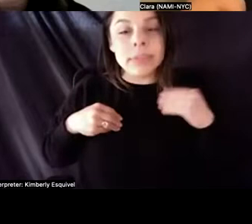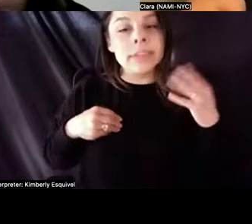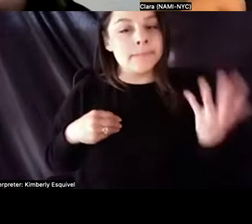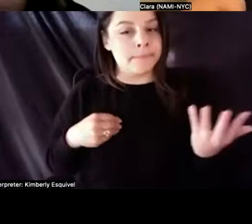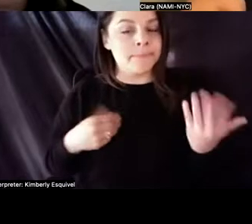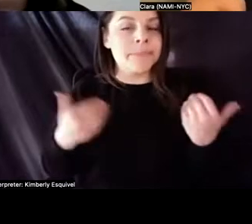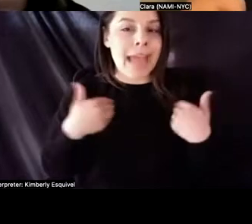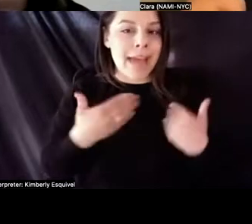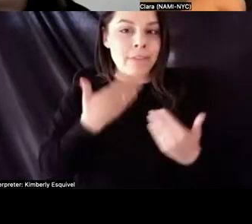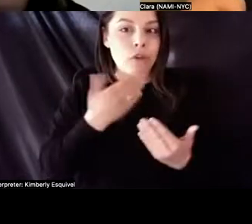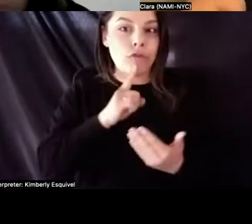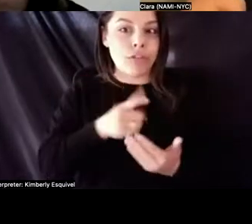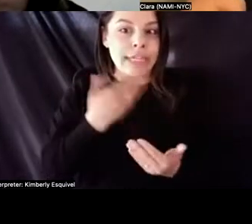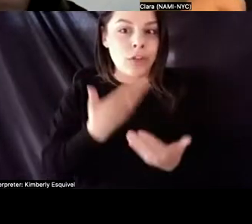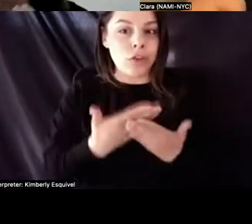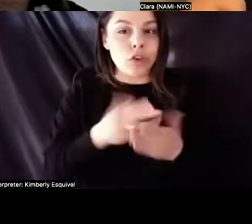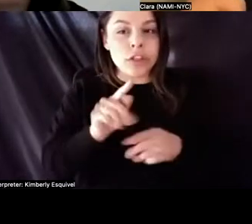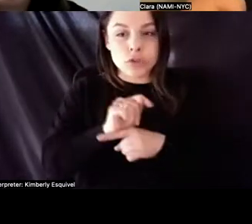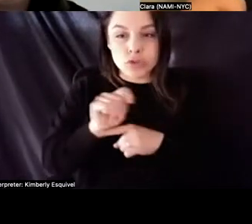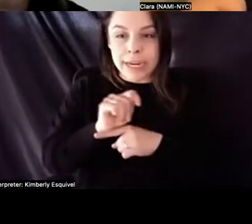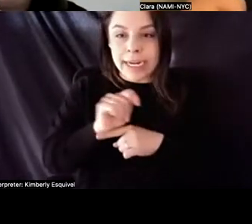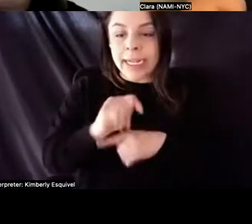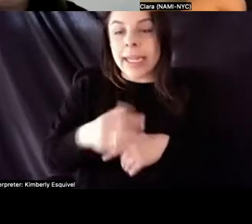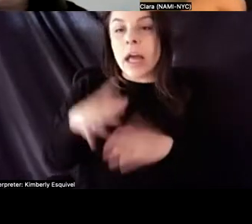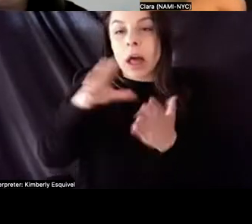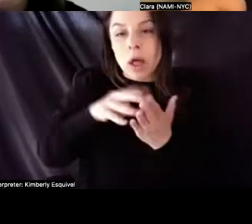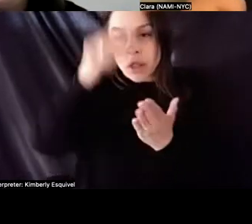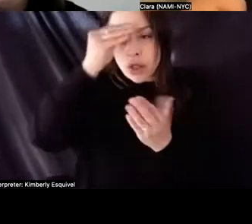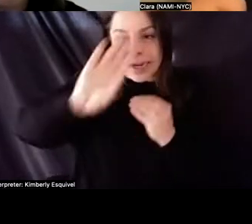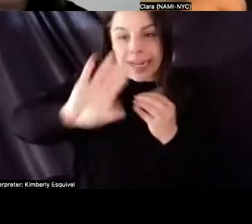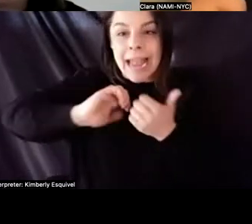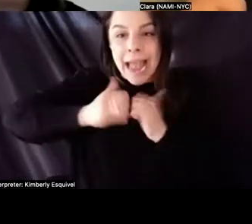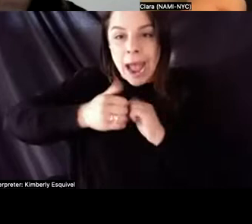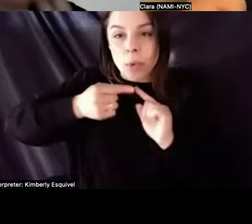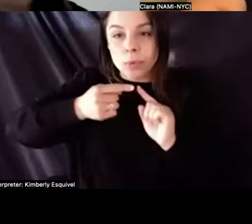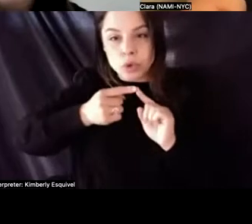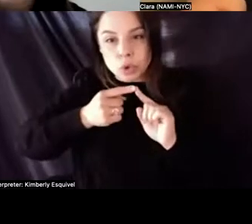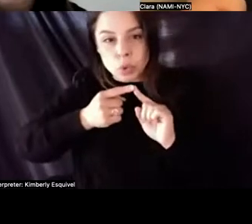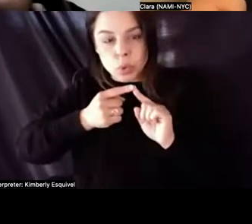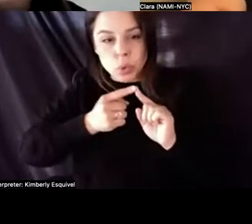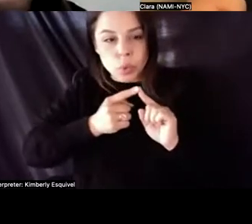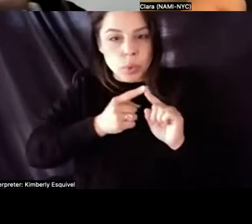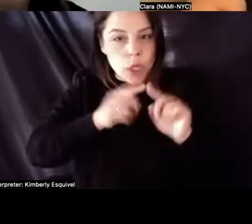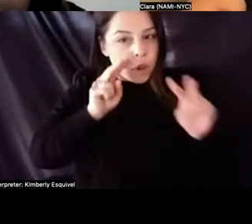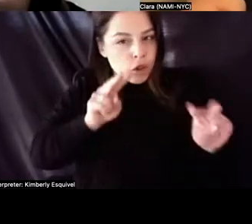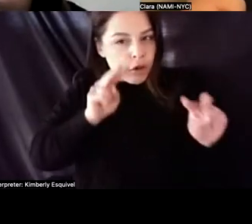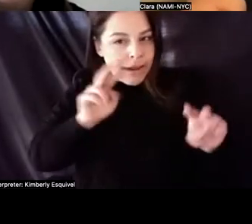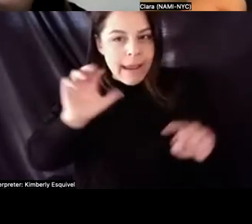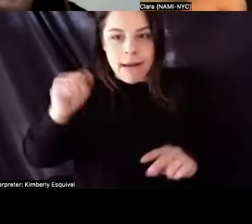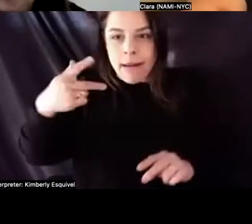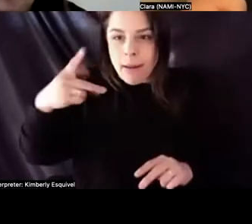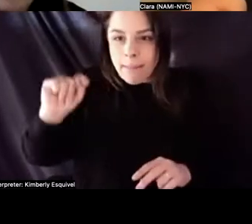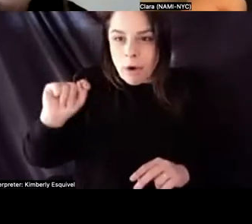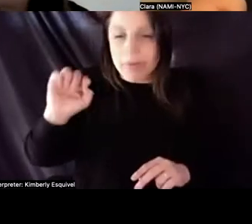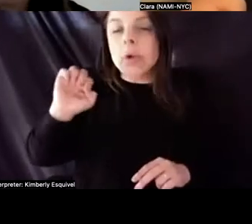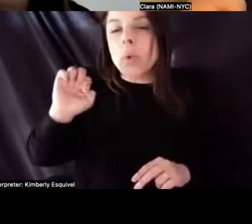that is, um, learning how to look at an apartment, um, or like a bedroom. If you're like looking into renting